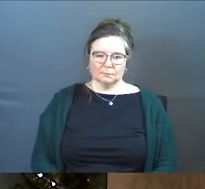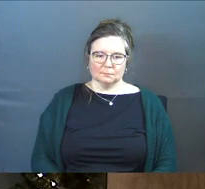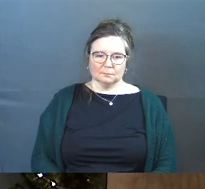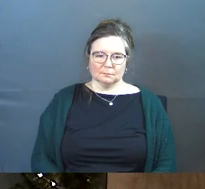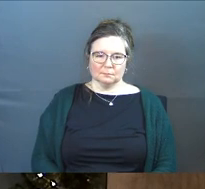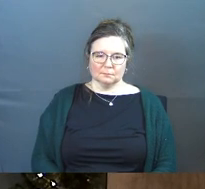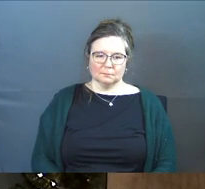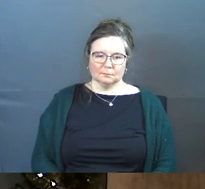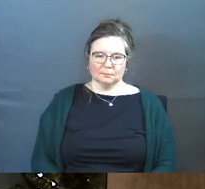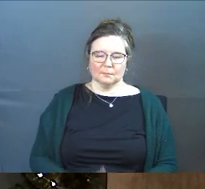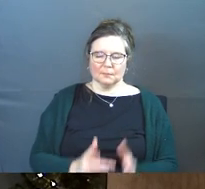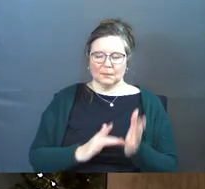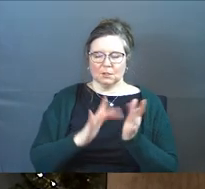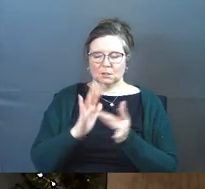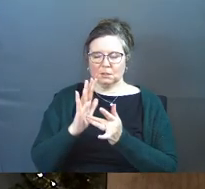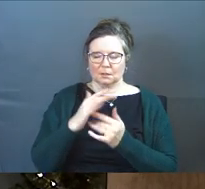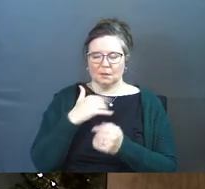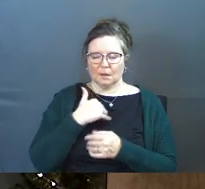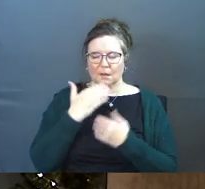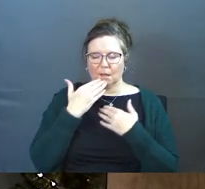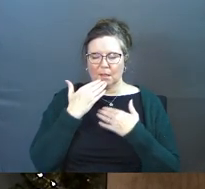Jesus I thank you that you